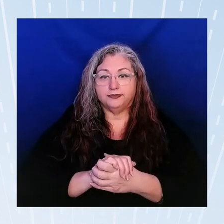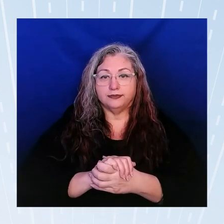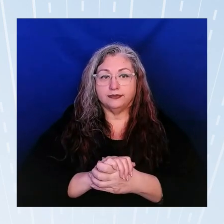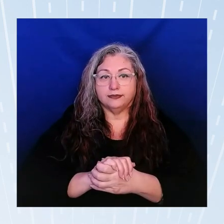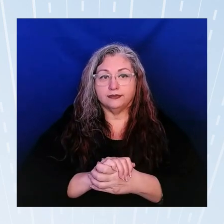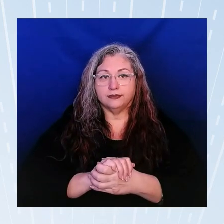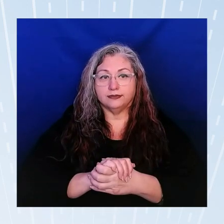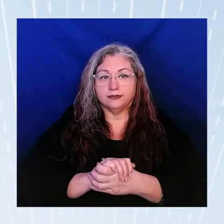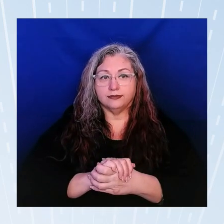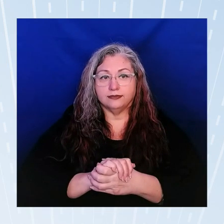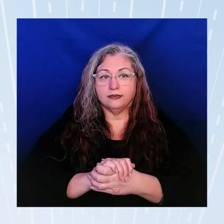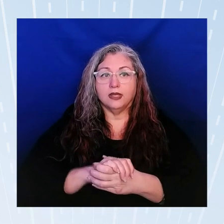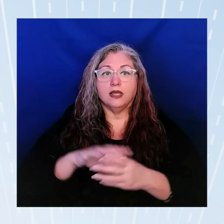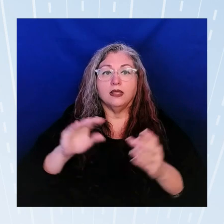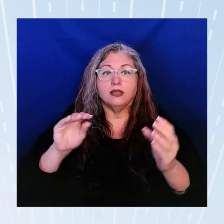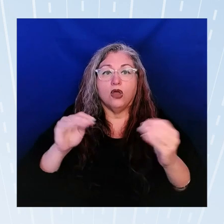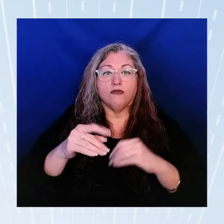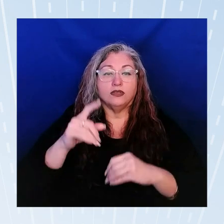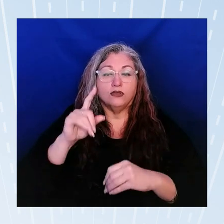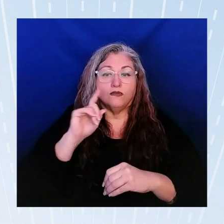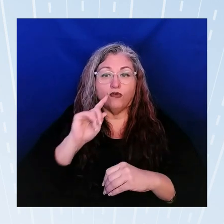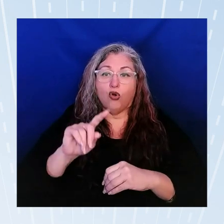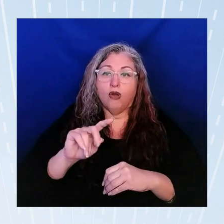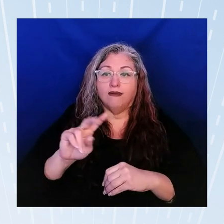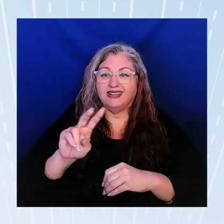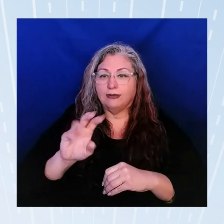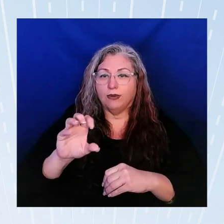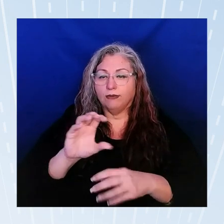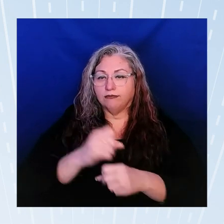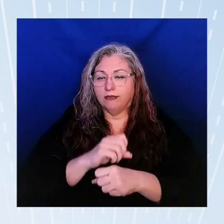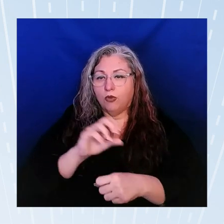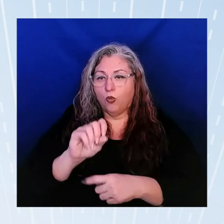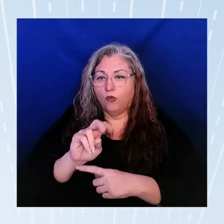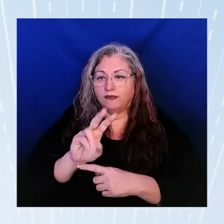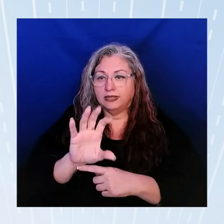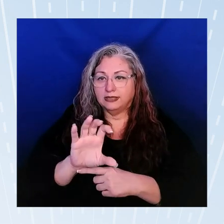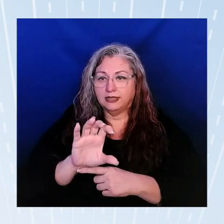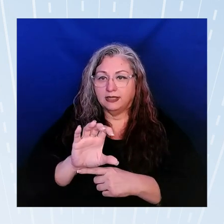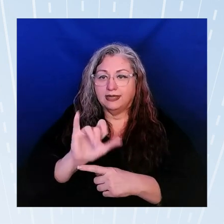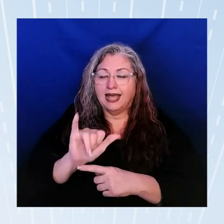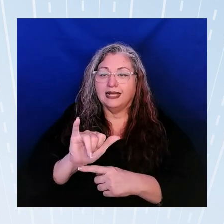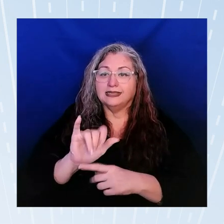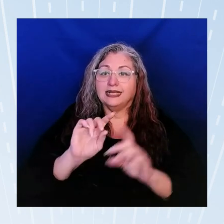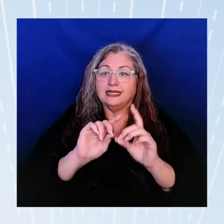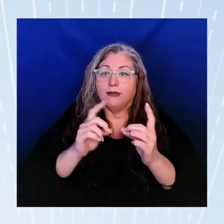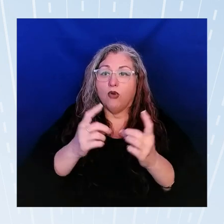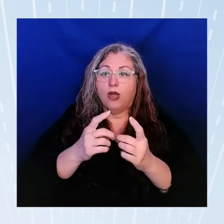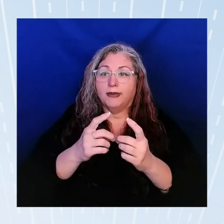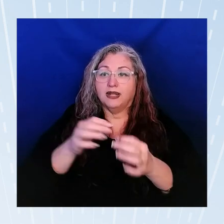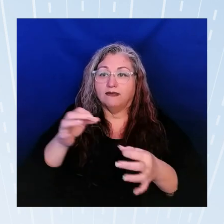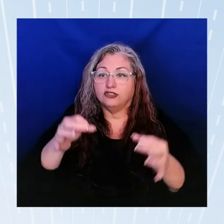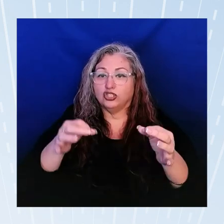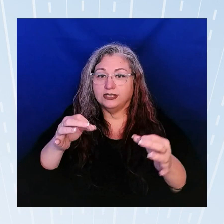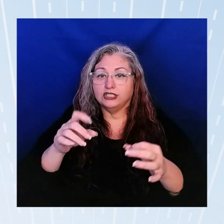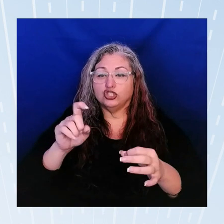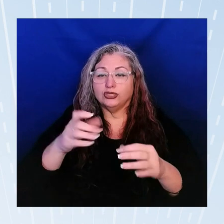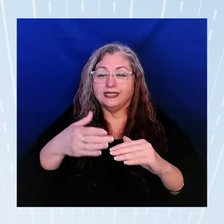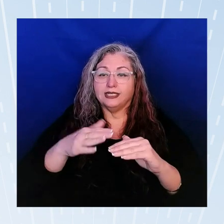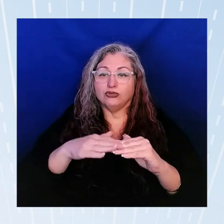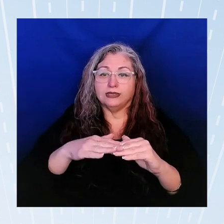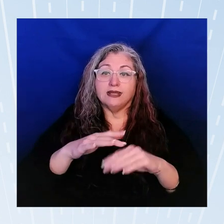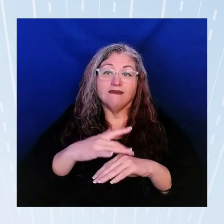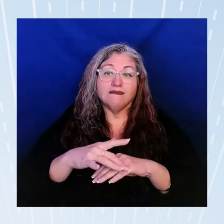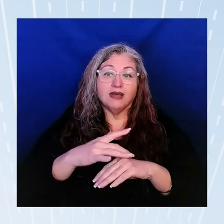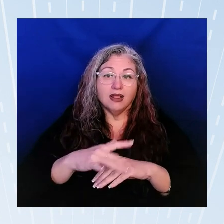the office for victims of crime OVC and the department of justice should increase the availability